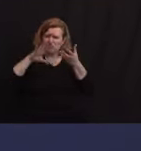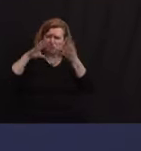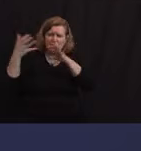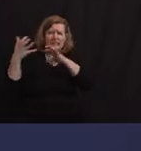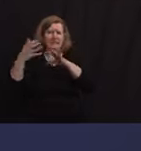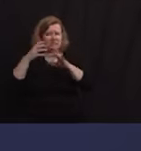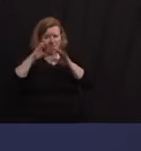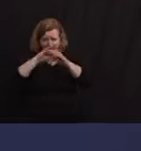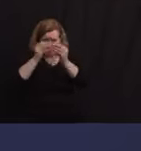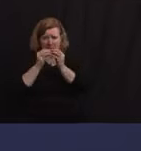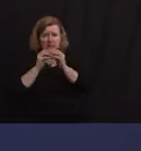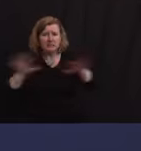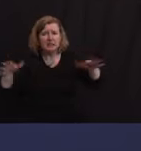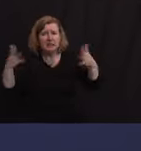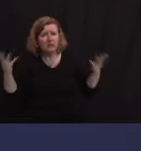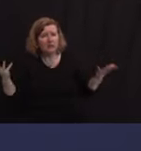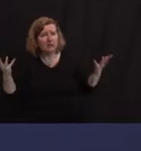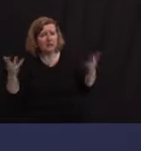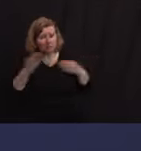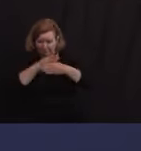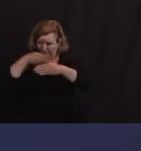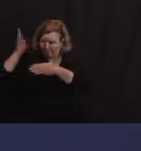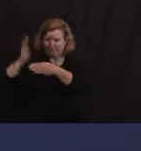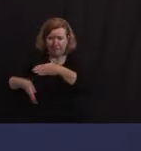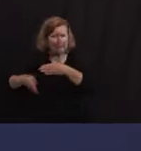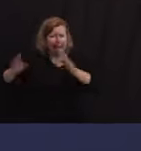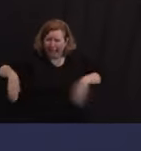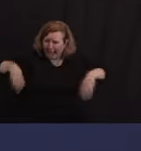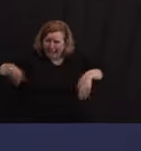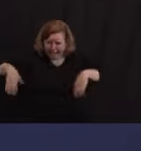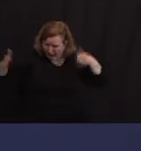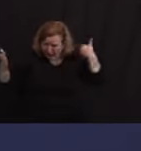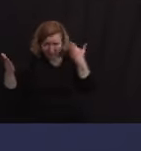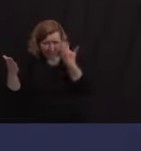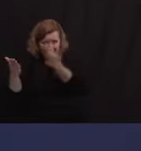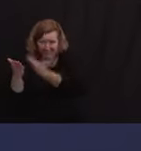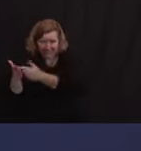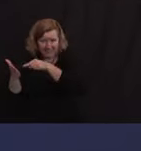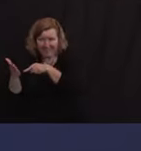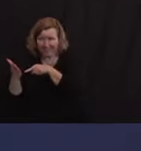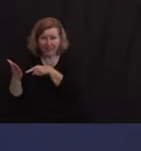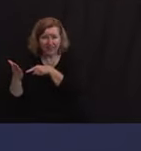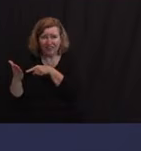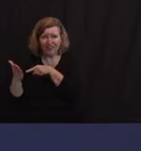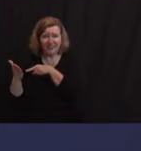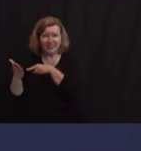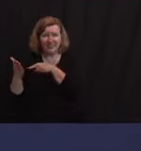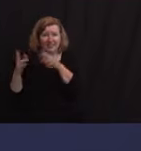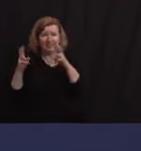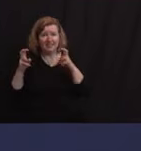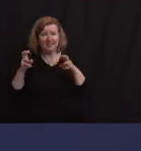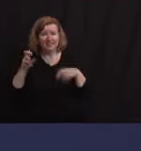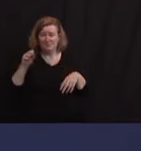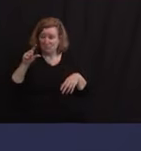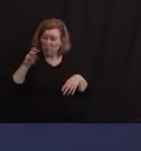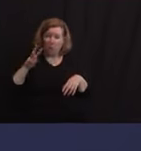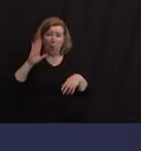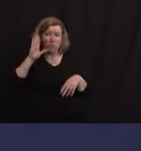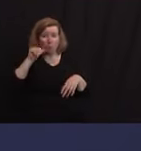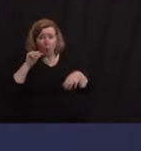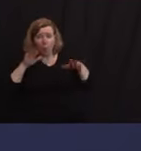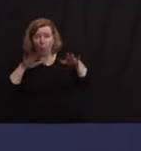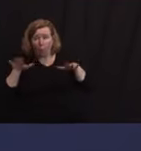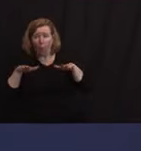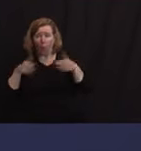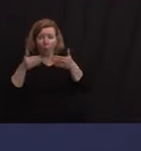and we're not out of the woods. And that gets to the question of the slowness. I would love